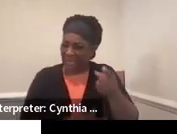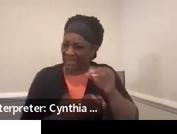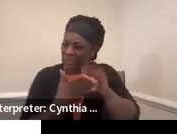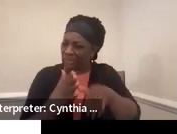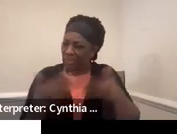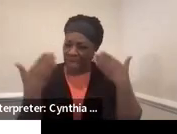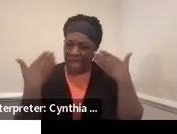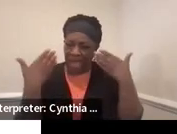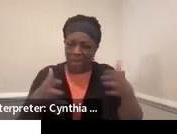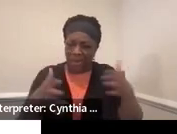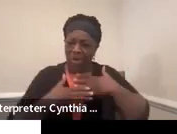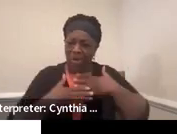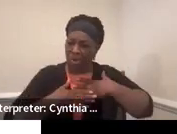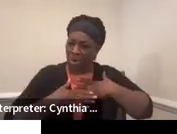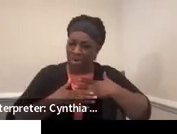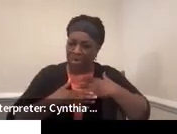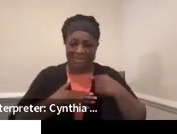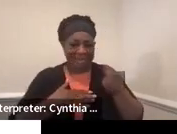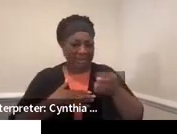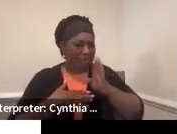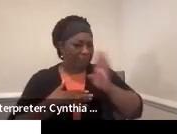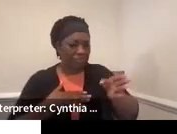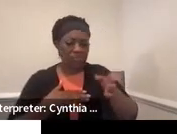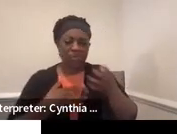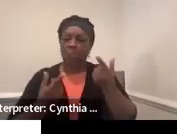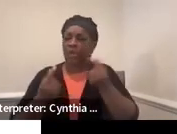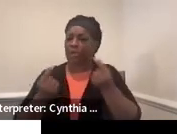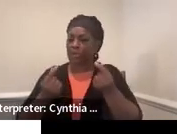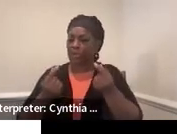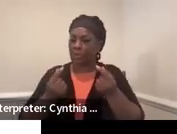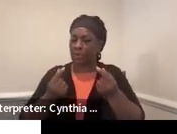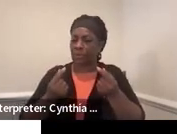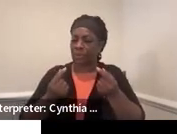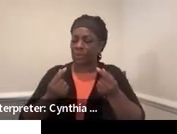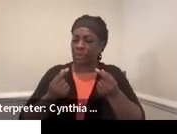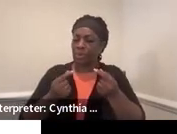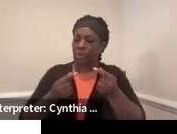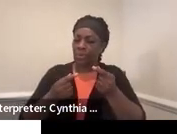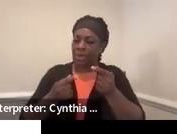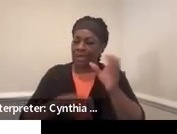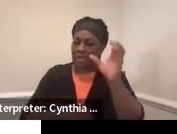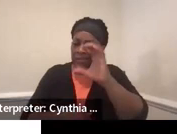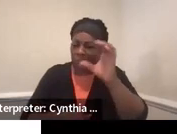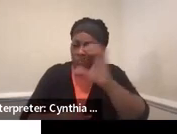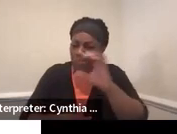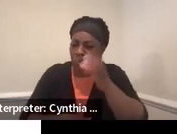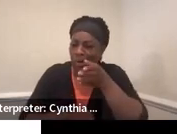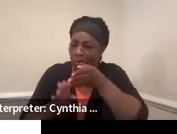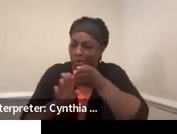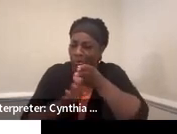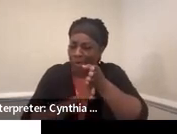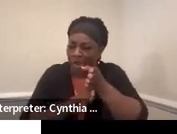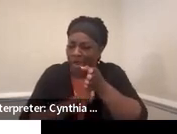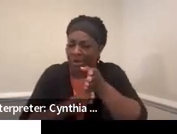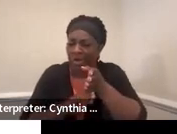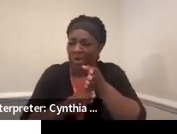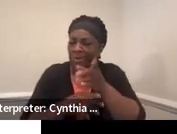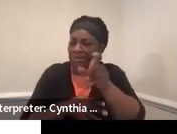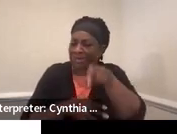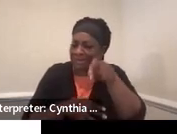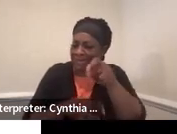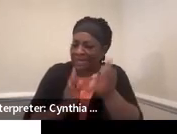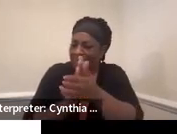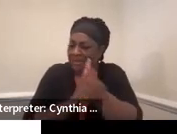like, I don't want to break her little heart, right? So what did we do? We explored that career and what skills she would need